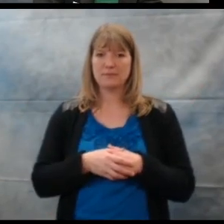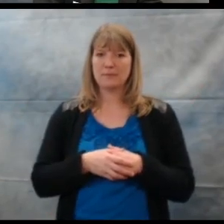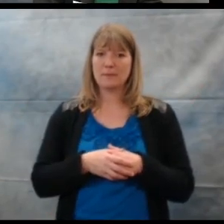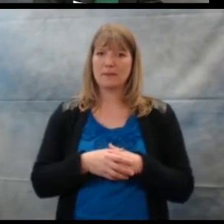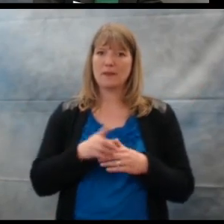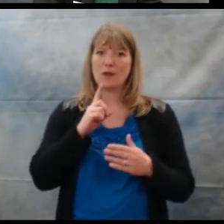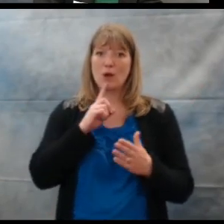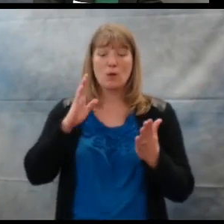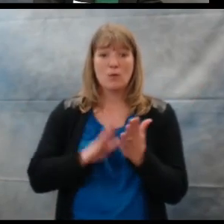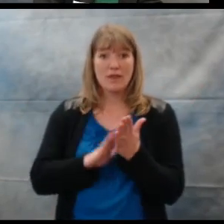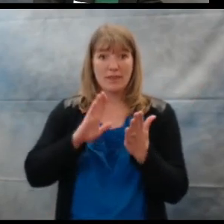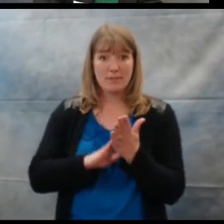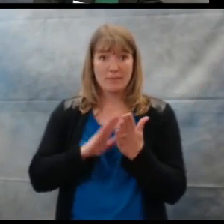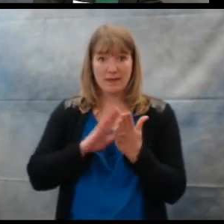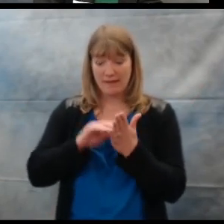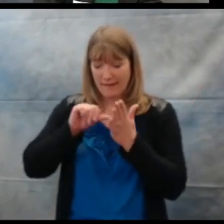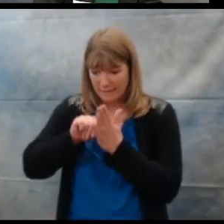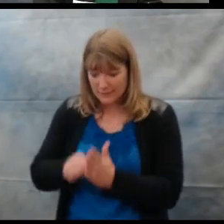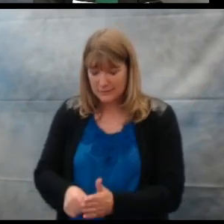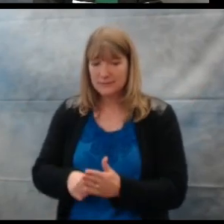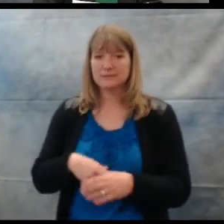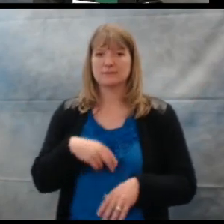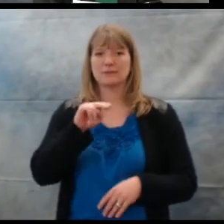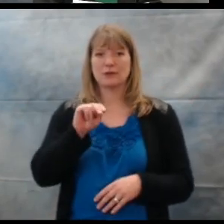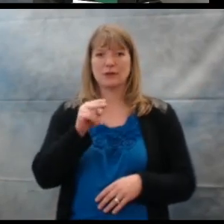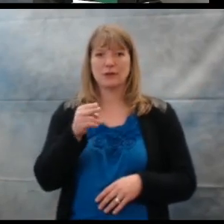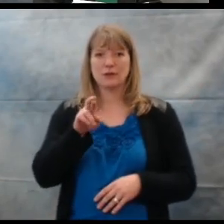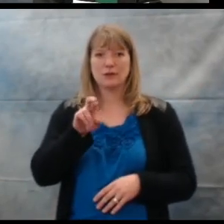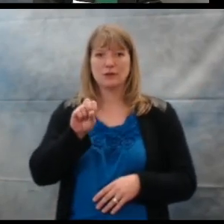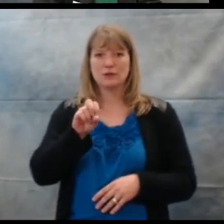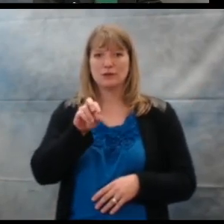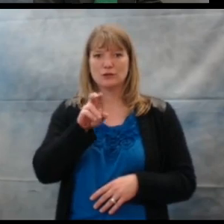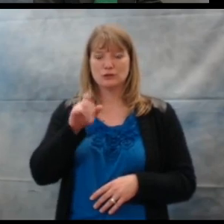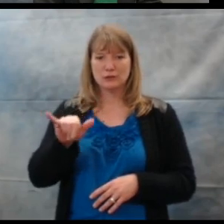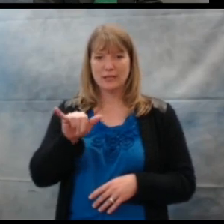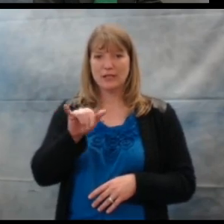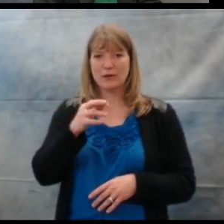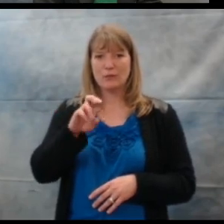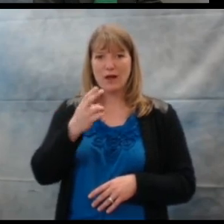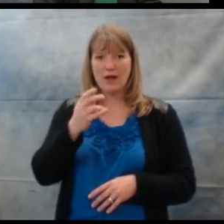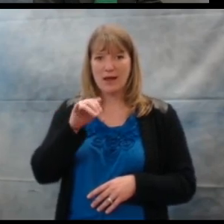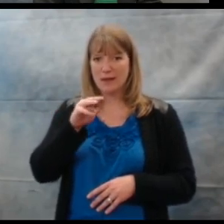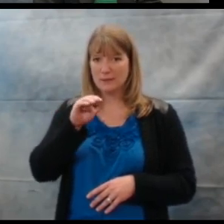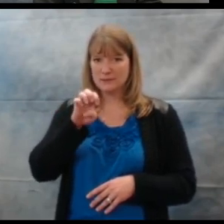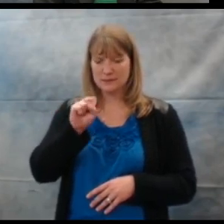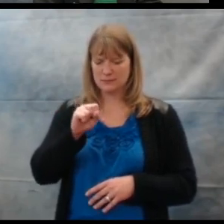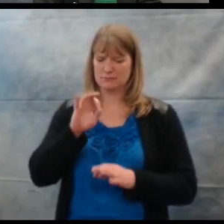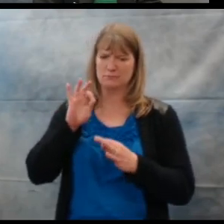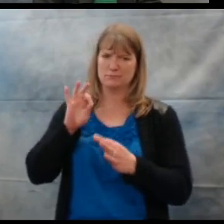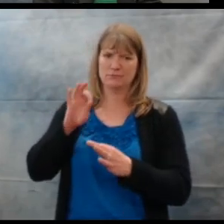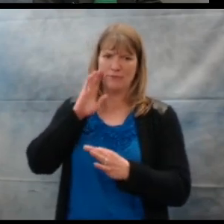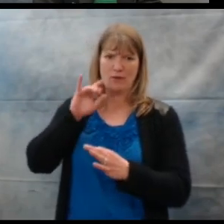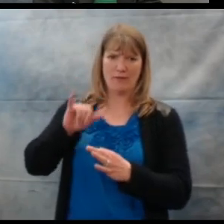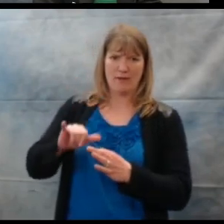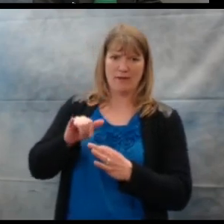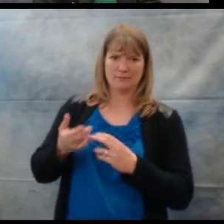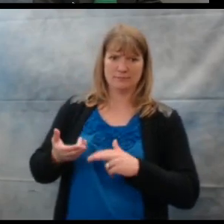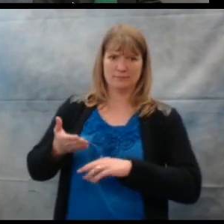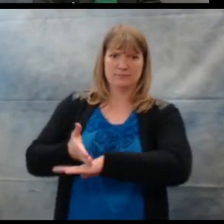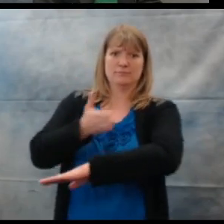Using rhythmic emphasis. Using nursery rhymes are great for this aspect.